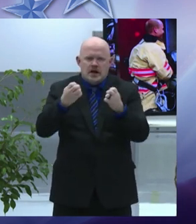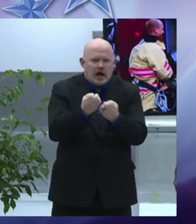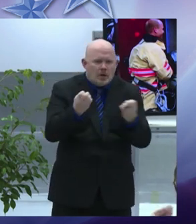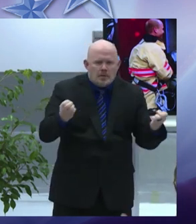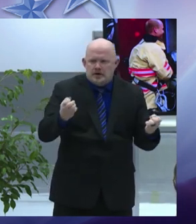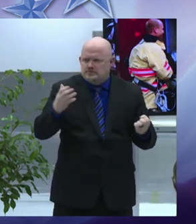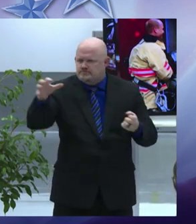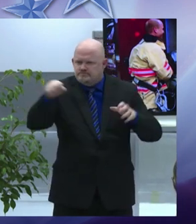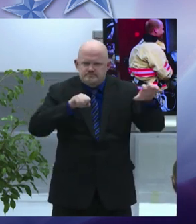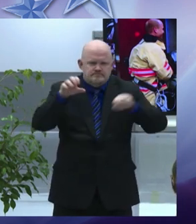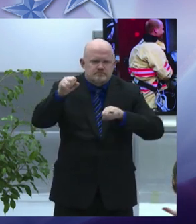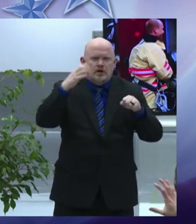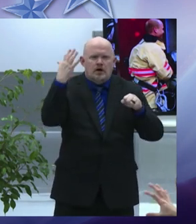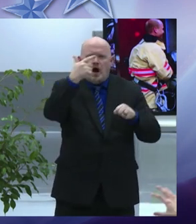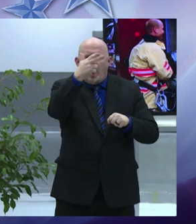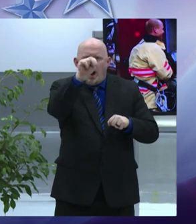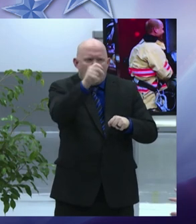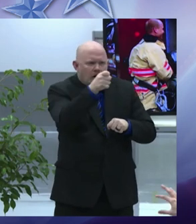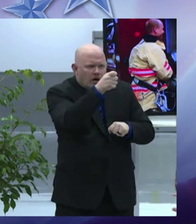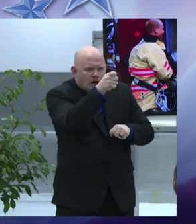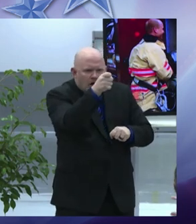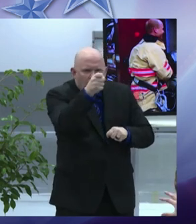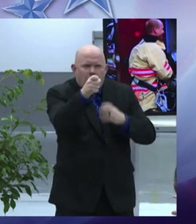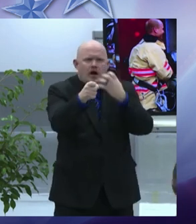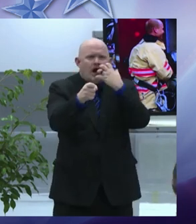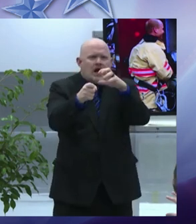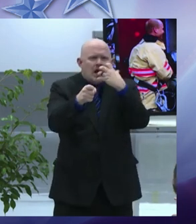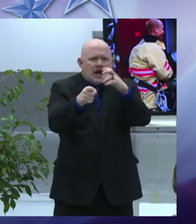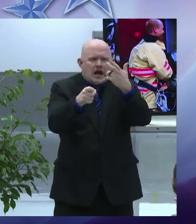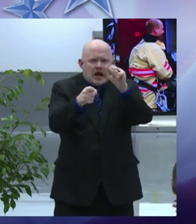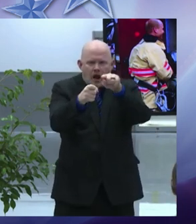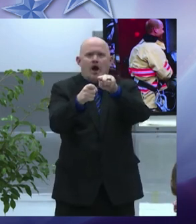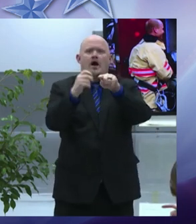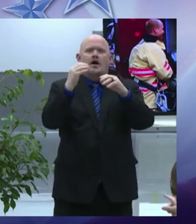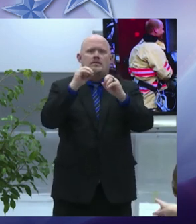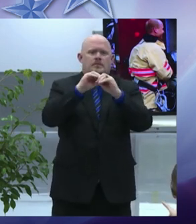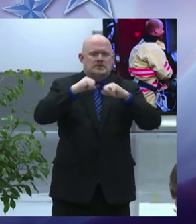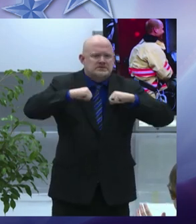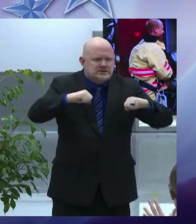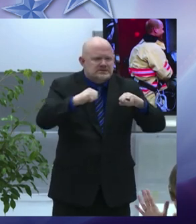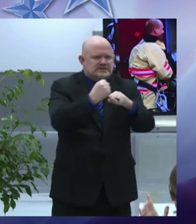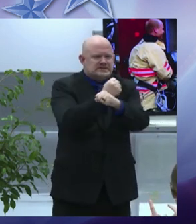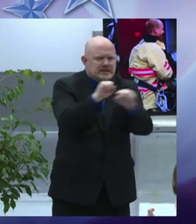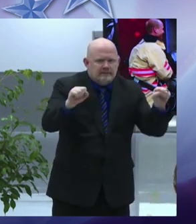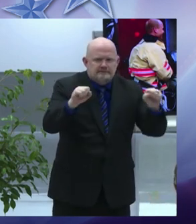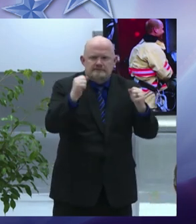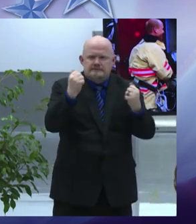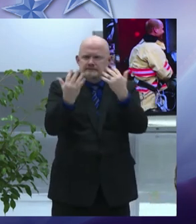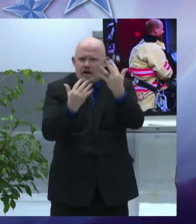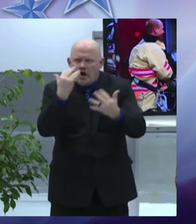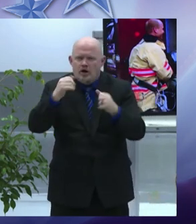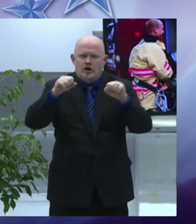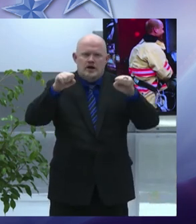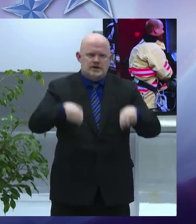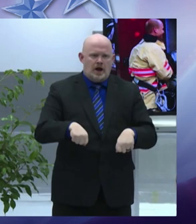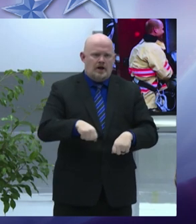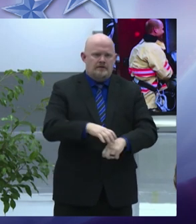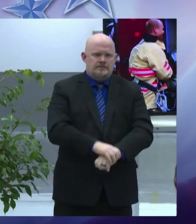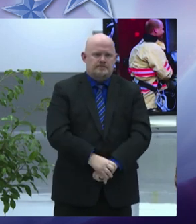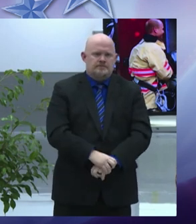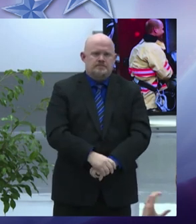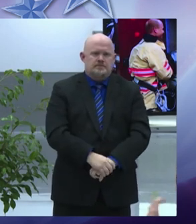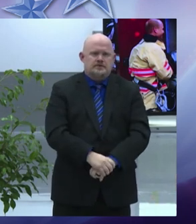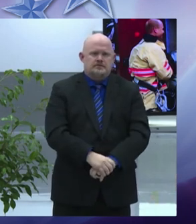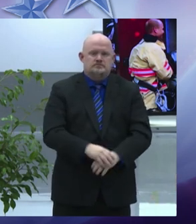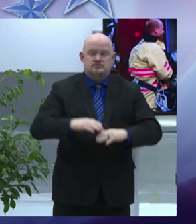thermal imaging cameras to allow our firefighters to better locate victims in smoke and low visibility and also this year construction will